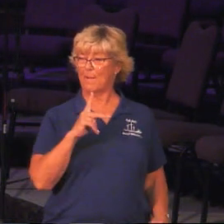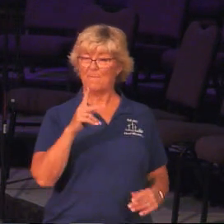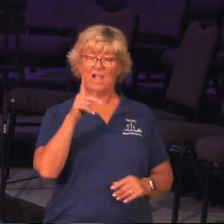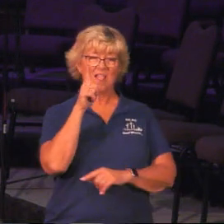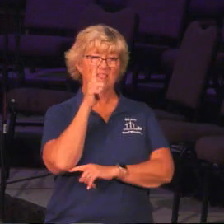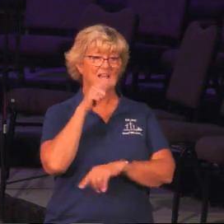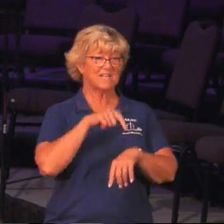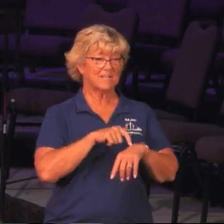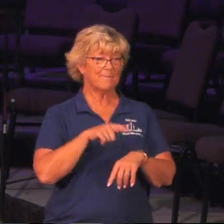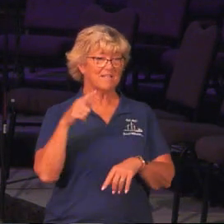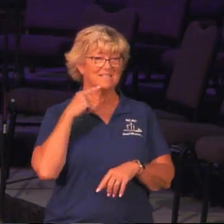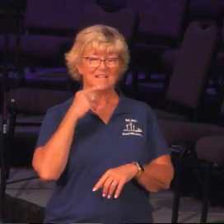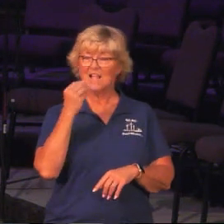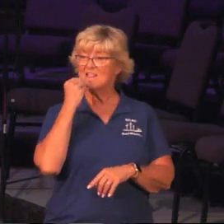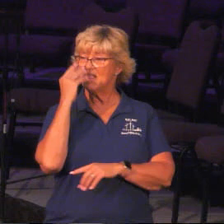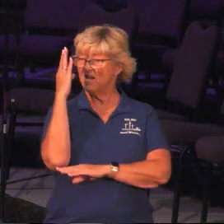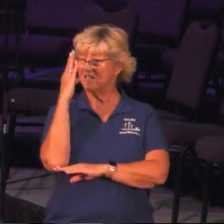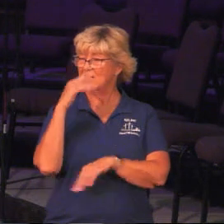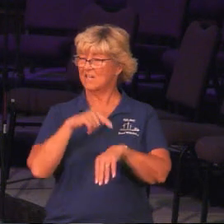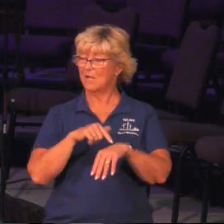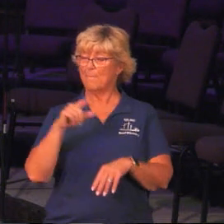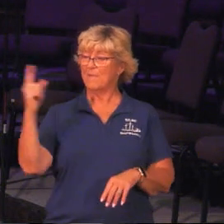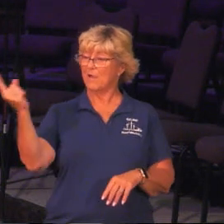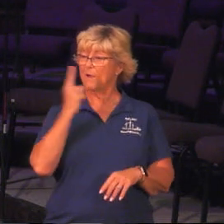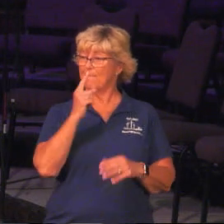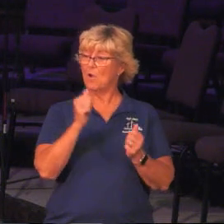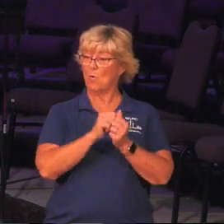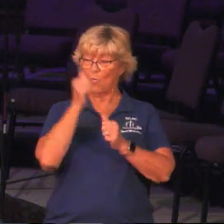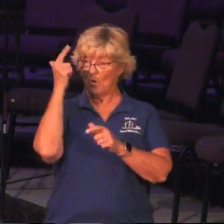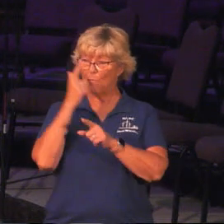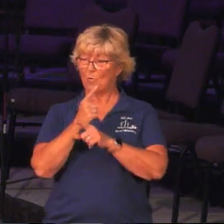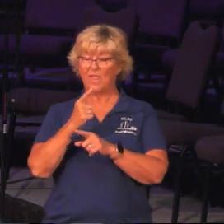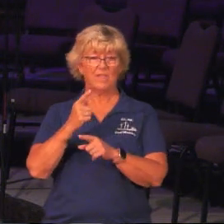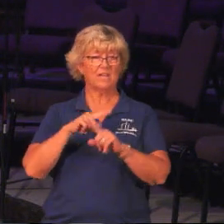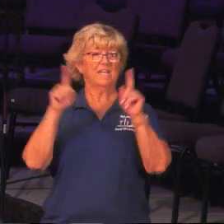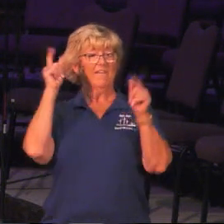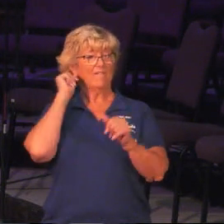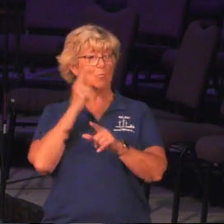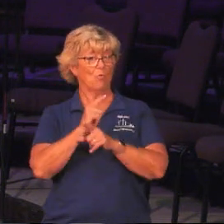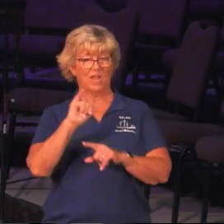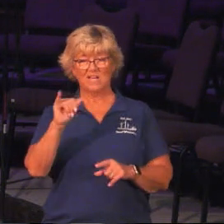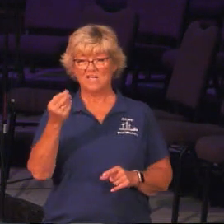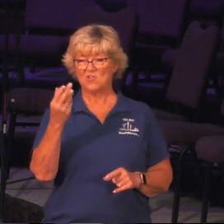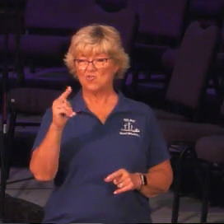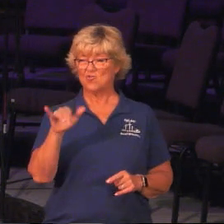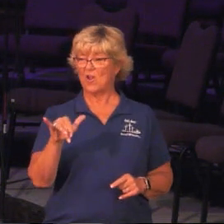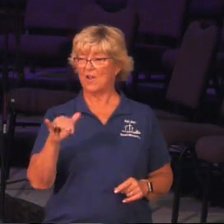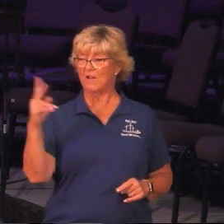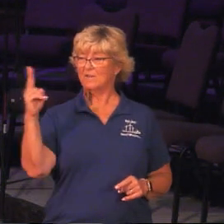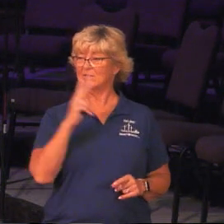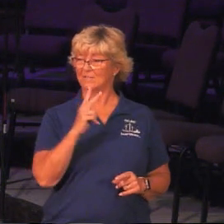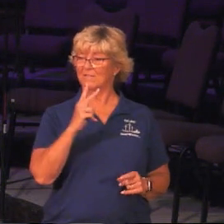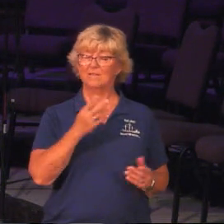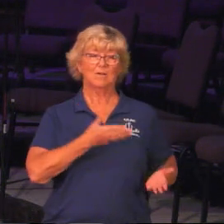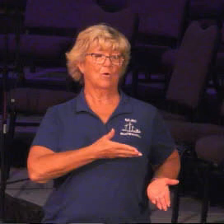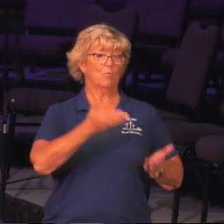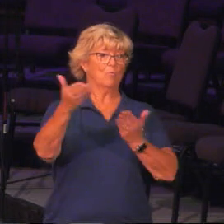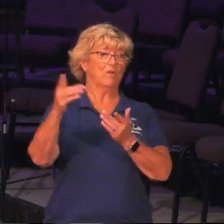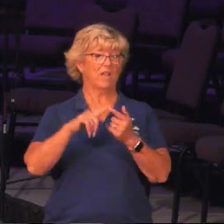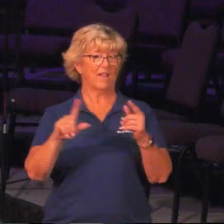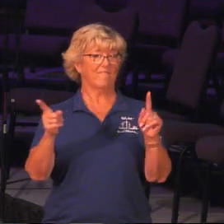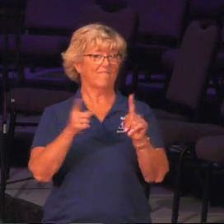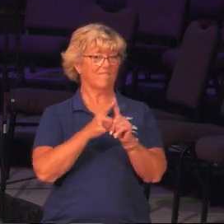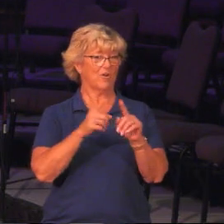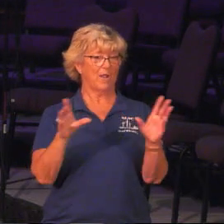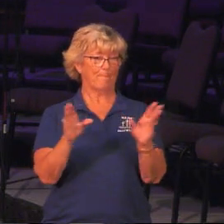lunchtime. Isn't that what they said, lunchtime? And Samuel comes back with his brother, Johnny, and they're going to take us to our first meeting, our